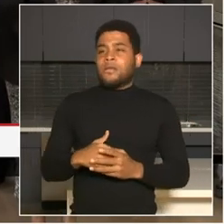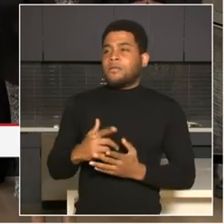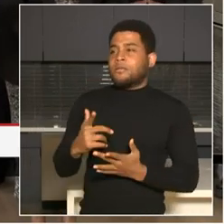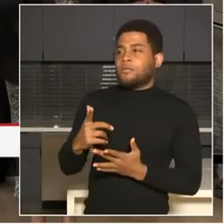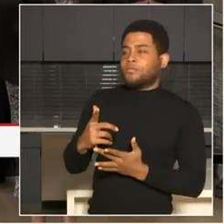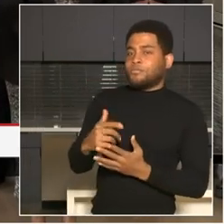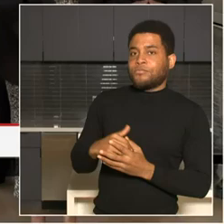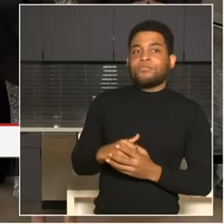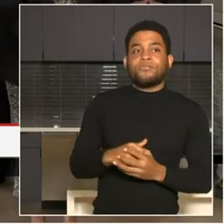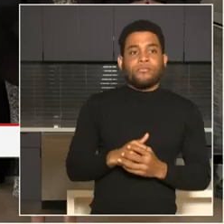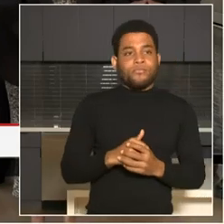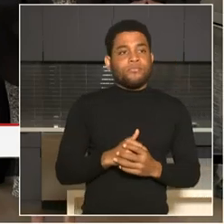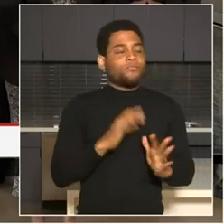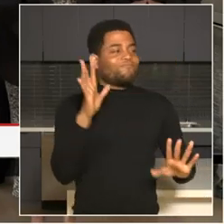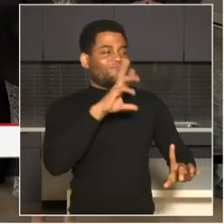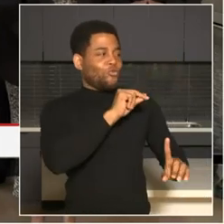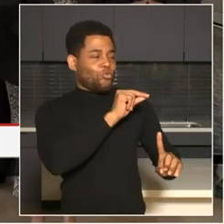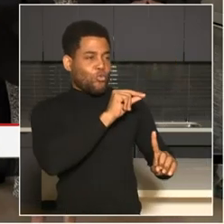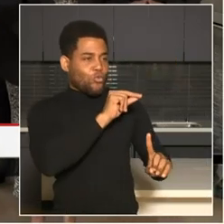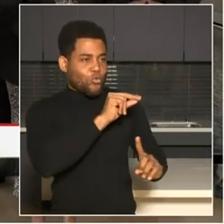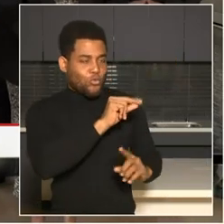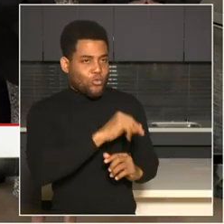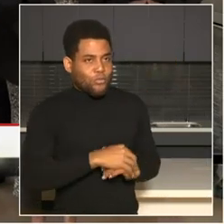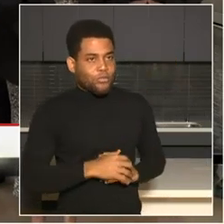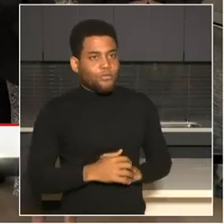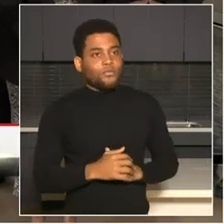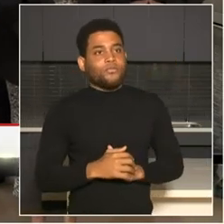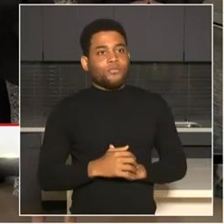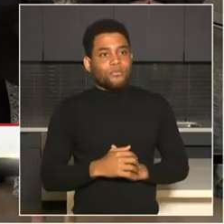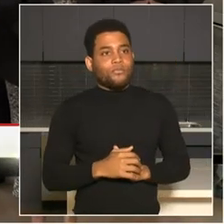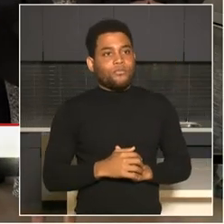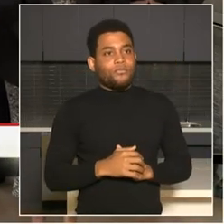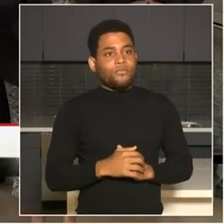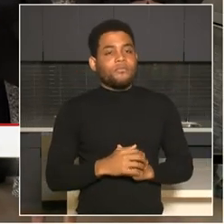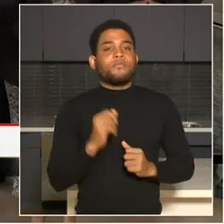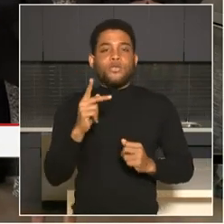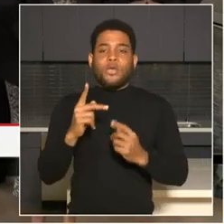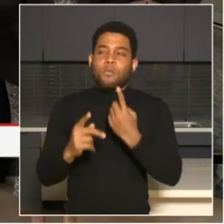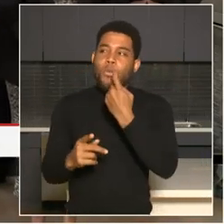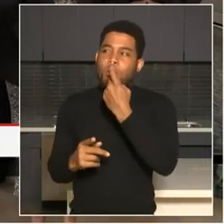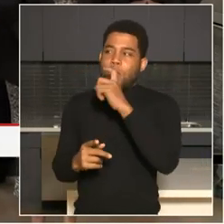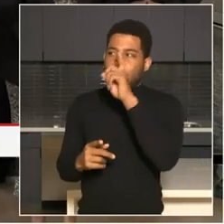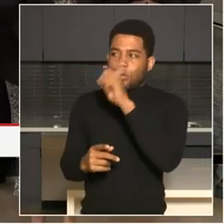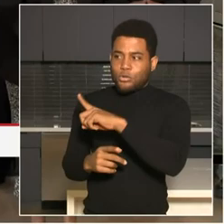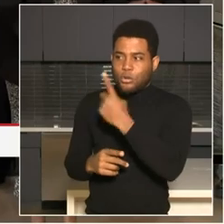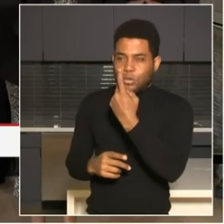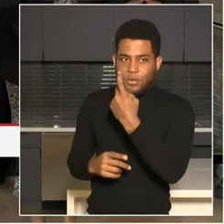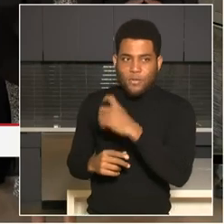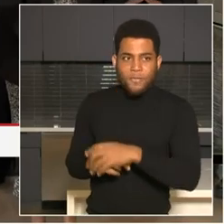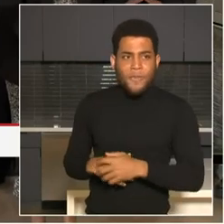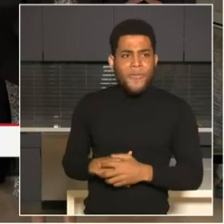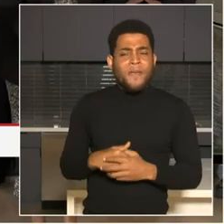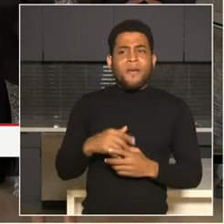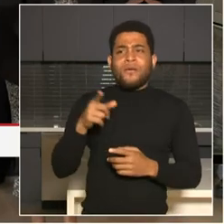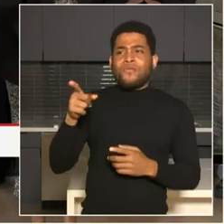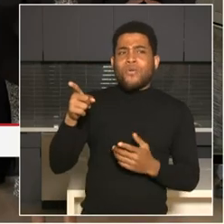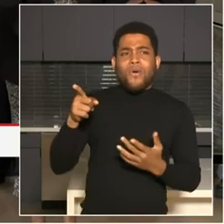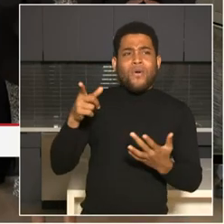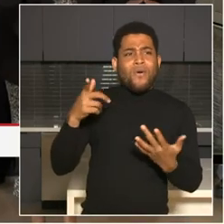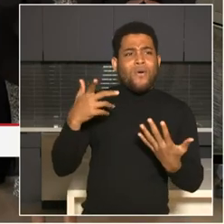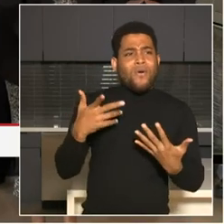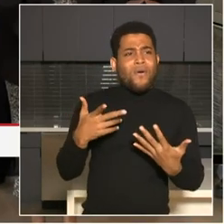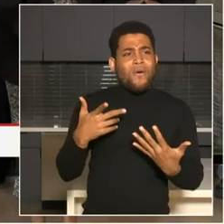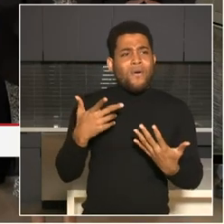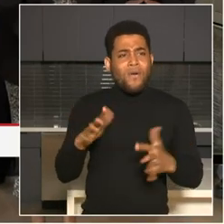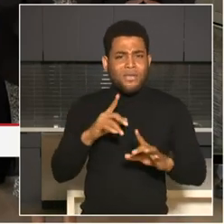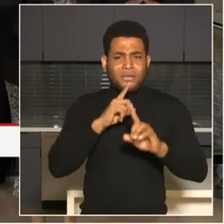All right. I have a question. Just one more. Okay. You already responded to the ACLU's concerns. What is the